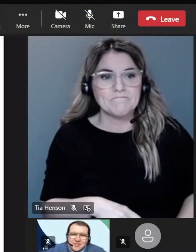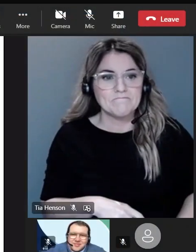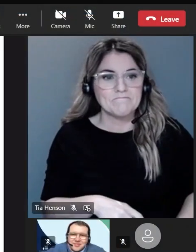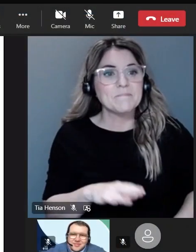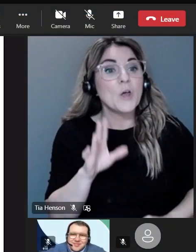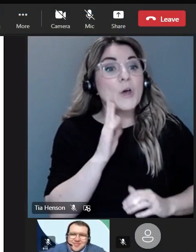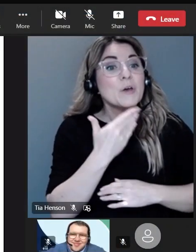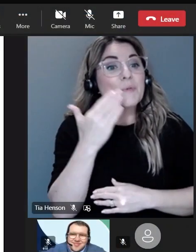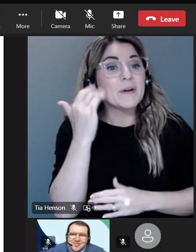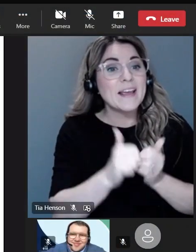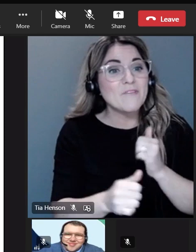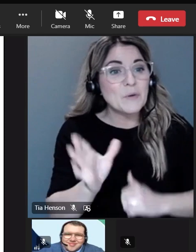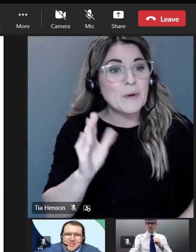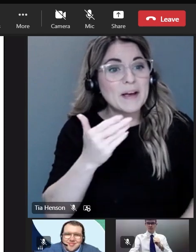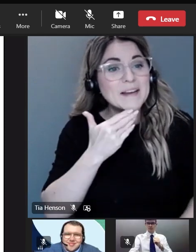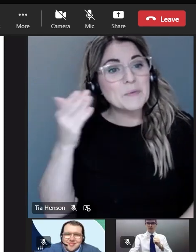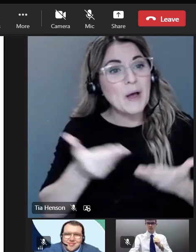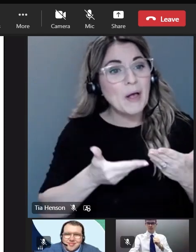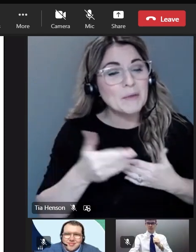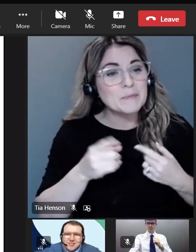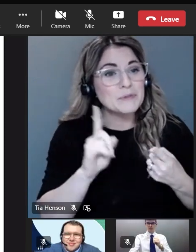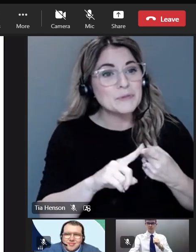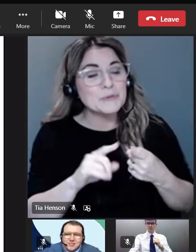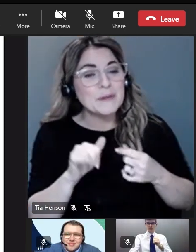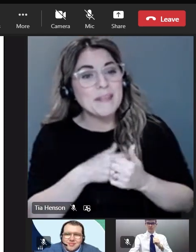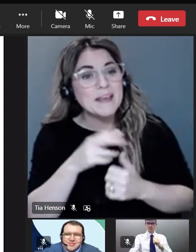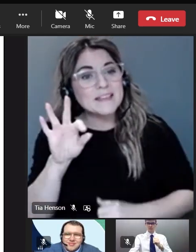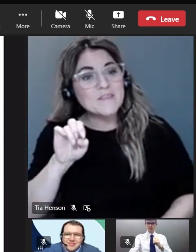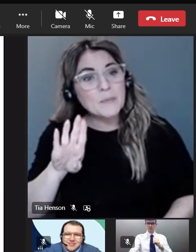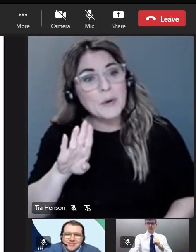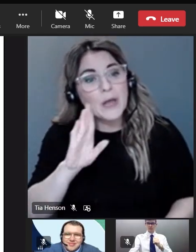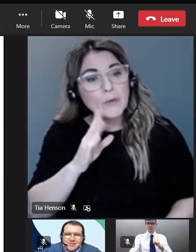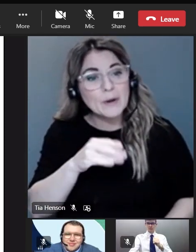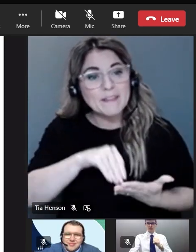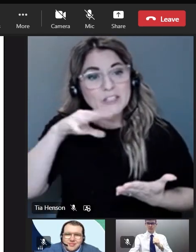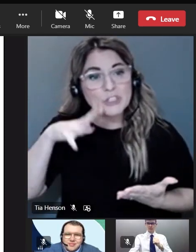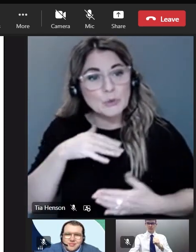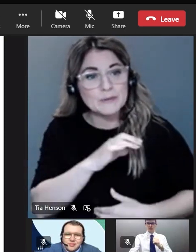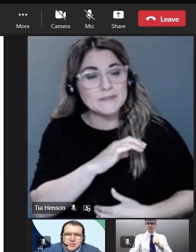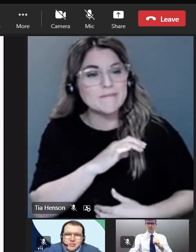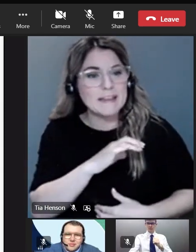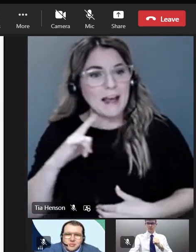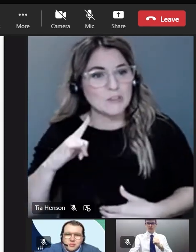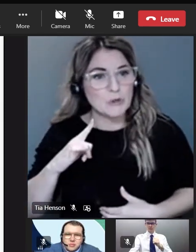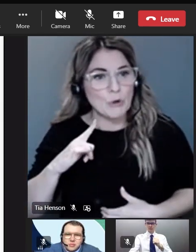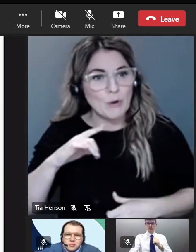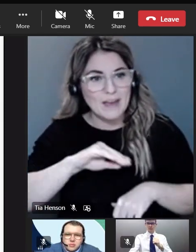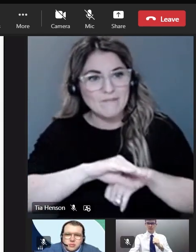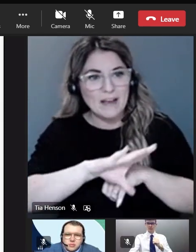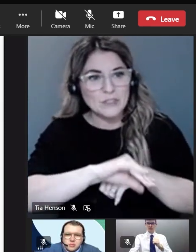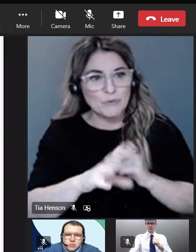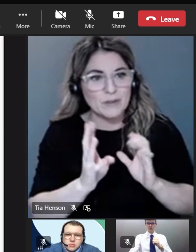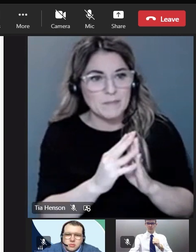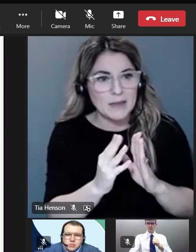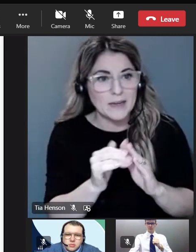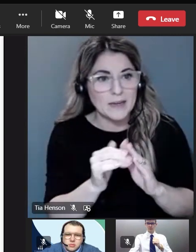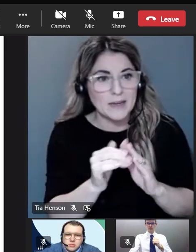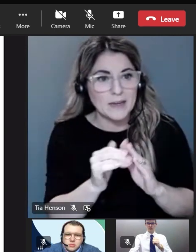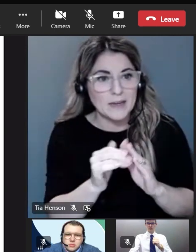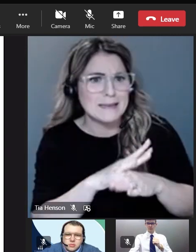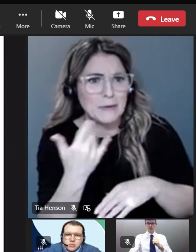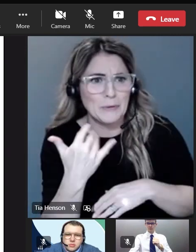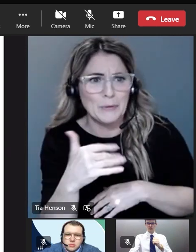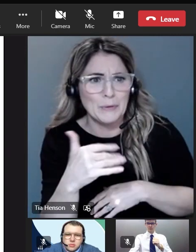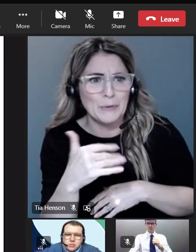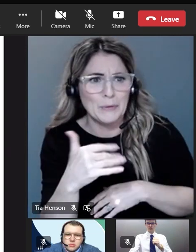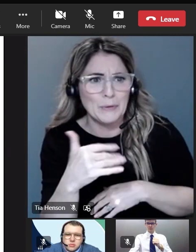Hi, good morning, everyone. Welcome to our February Student Council Advisory Meeting. We've got a busy agenda for you